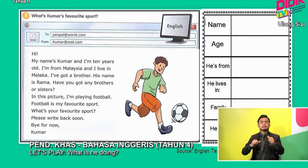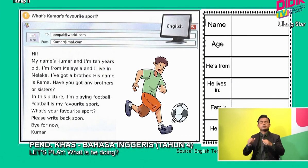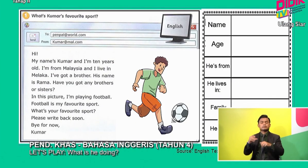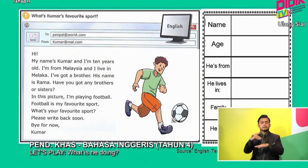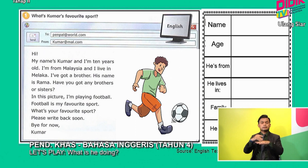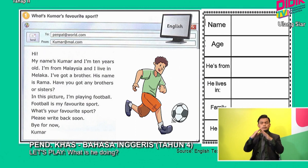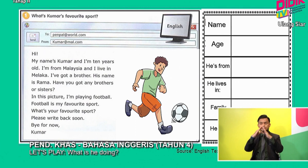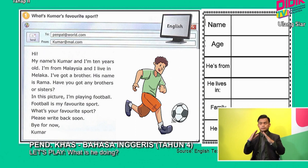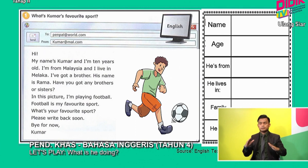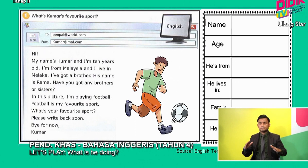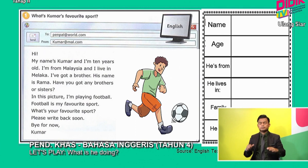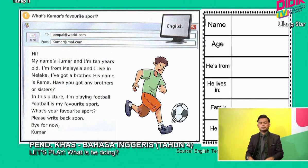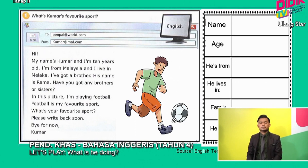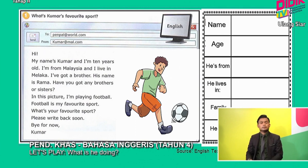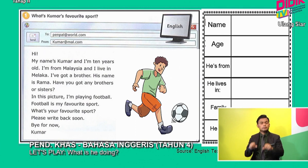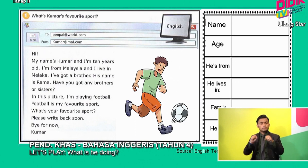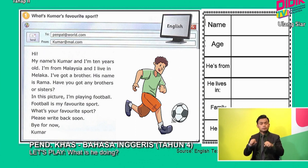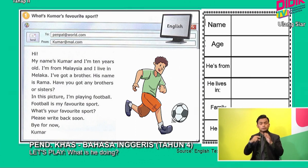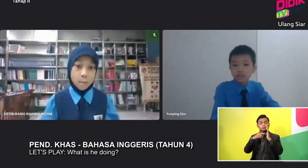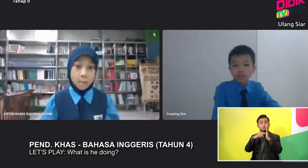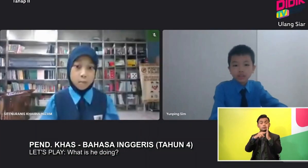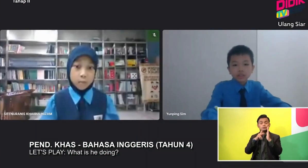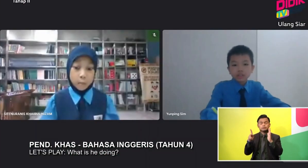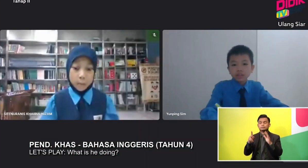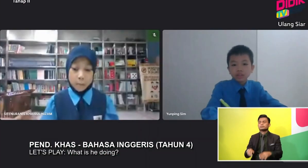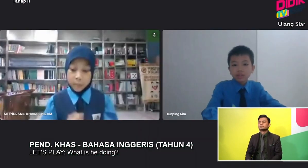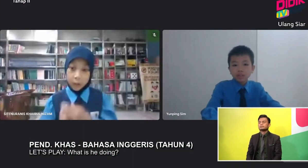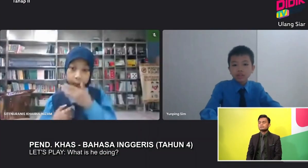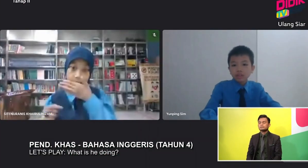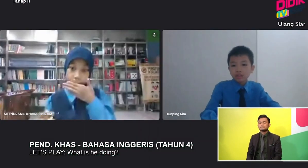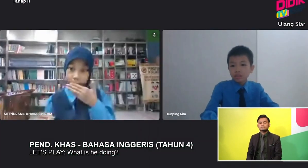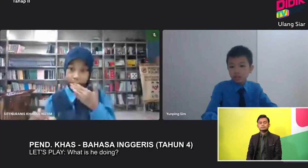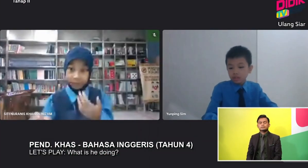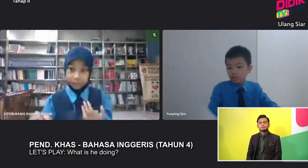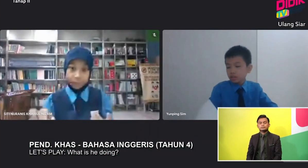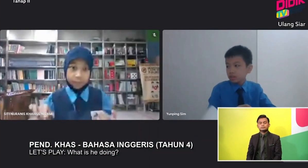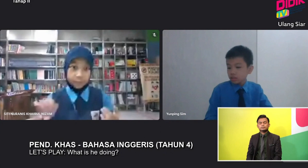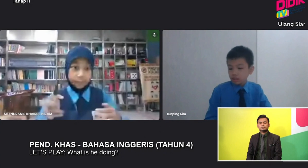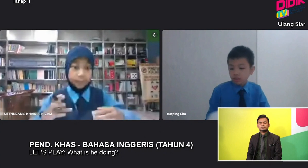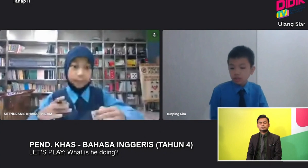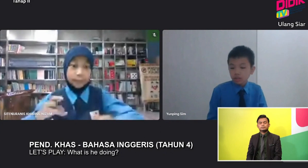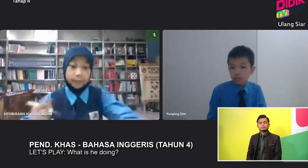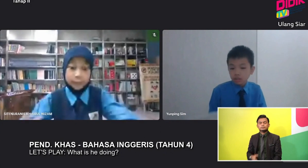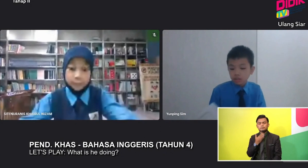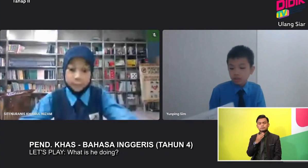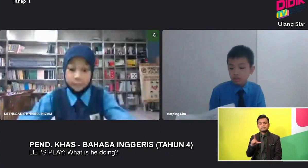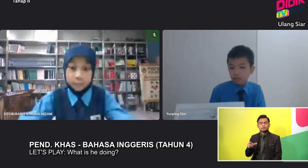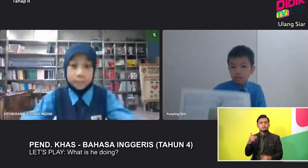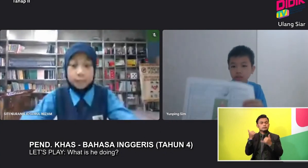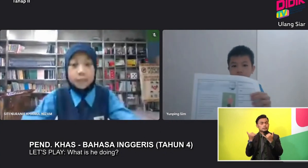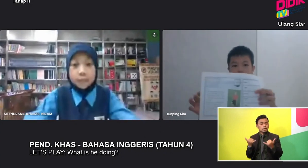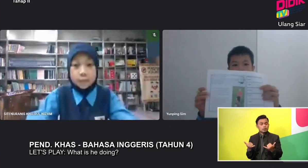And Peng Peng Can You Show Me Do You Have This Okay Now I Will Give You